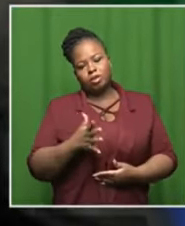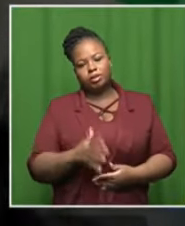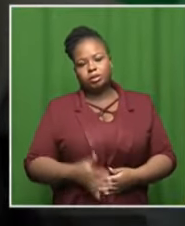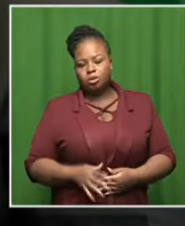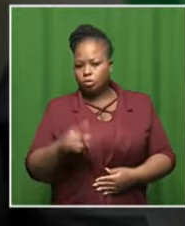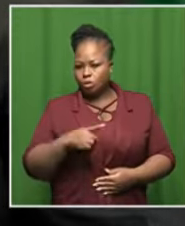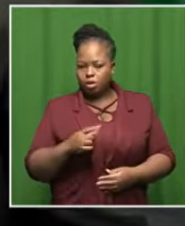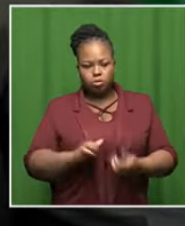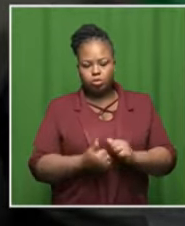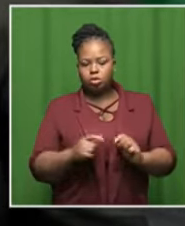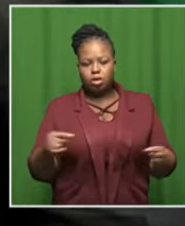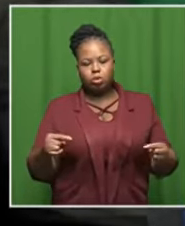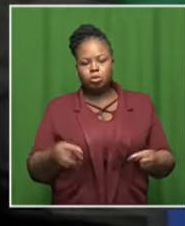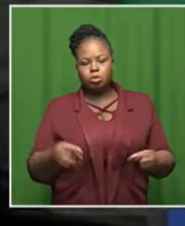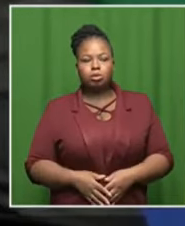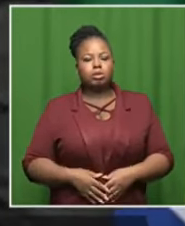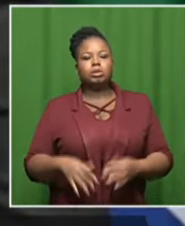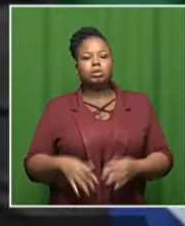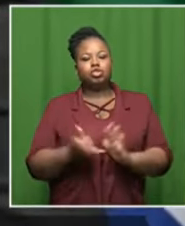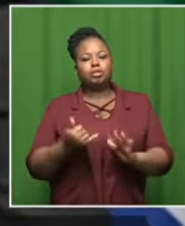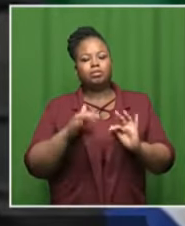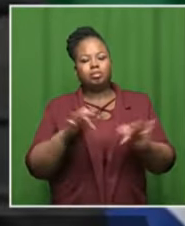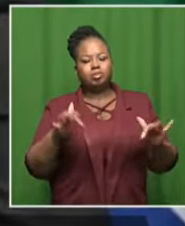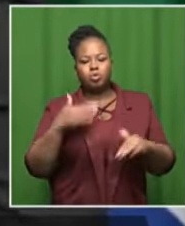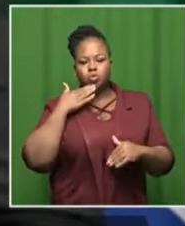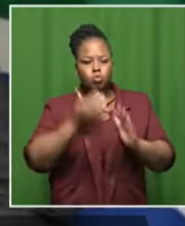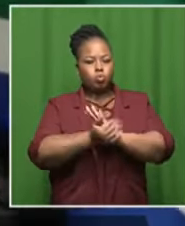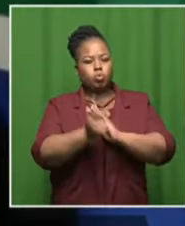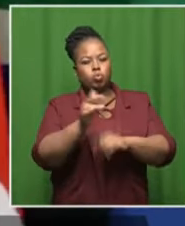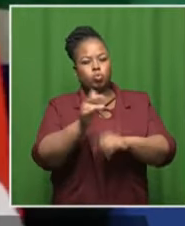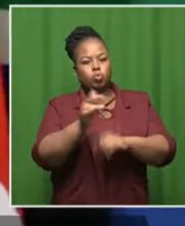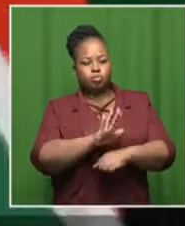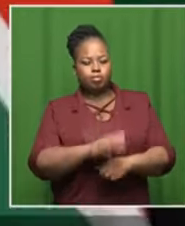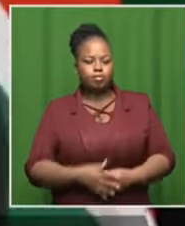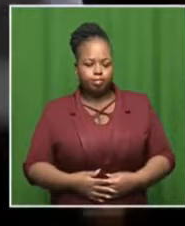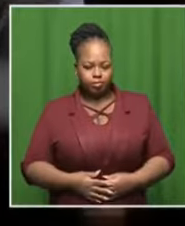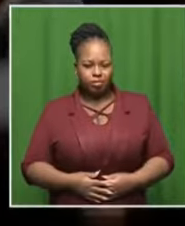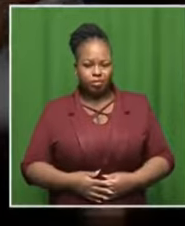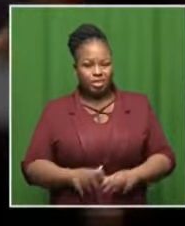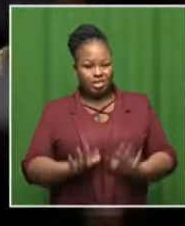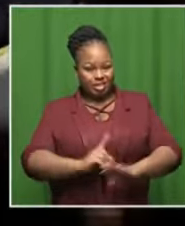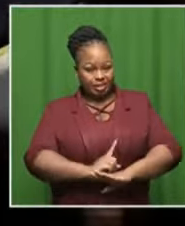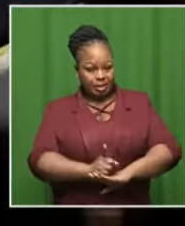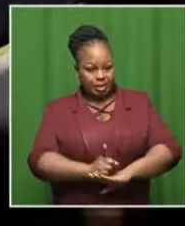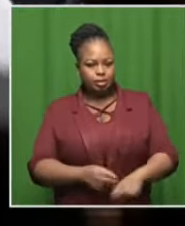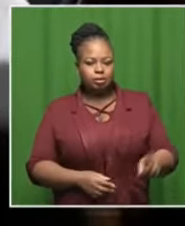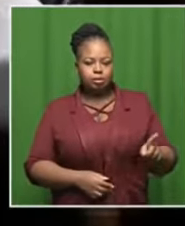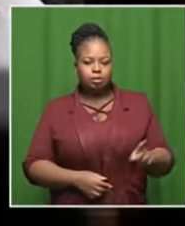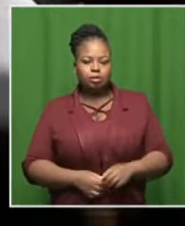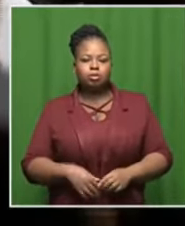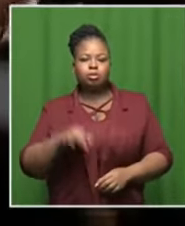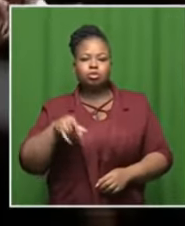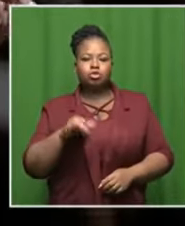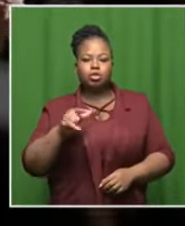the sport mustn't become an elite sport all right the people that can export cars got you there i've got 10 seconds minister the